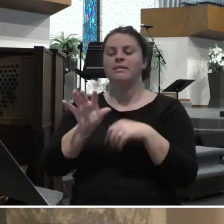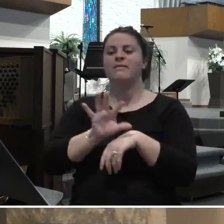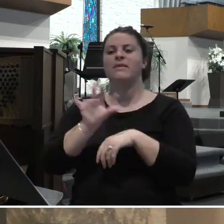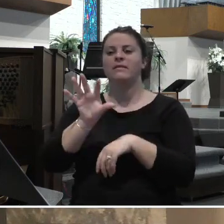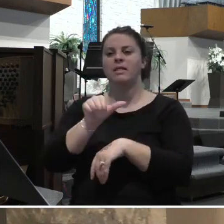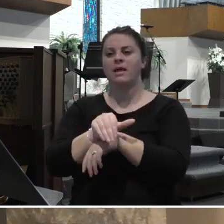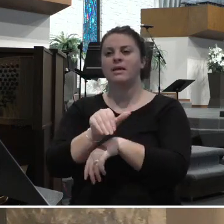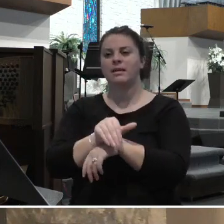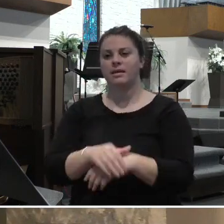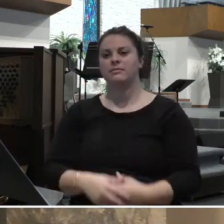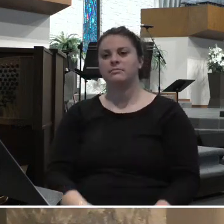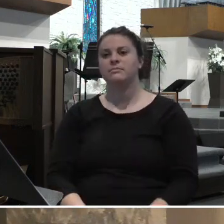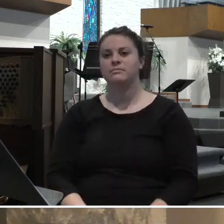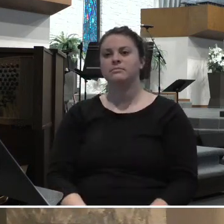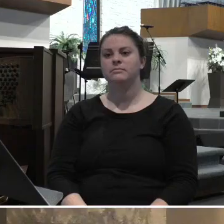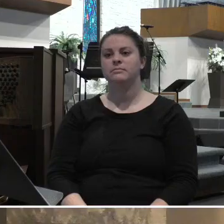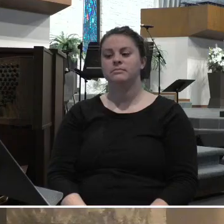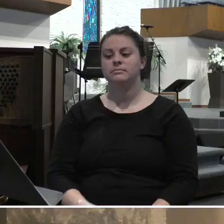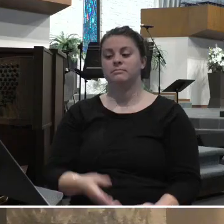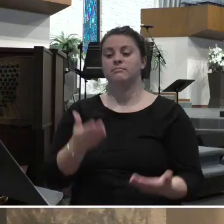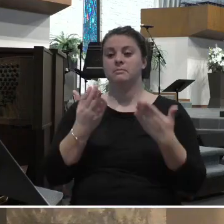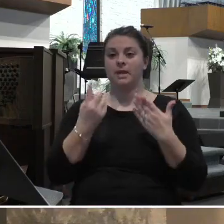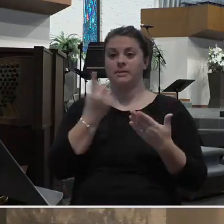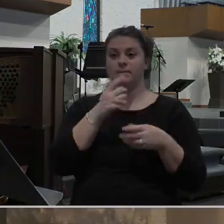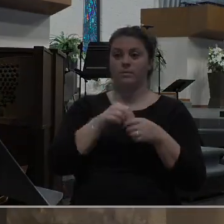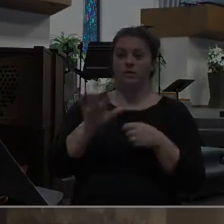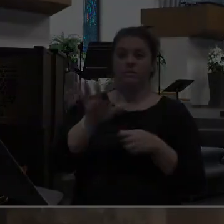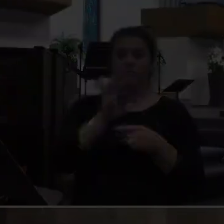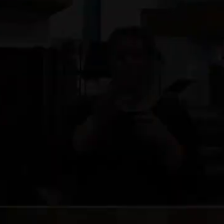May it be so in my life and in yours. Amen.